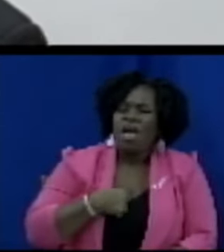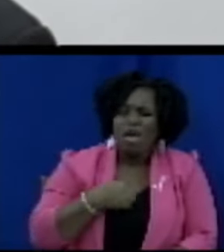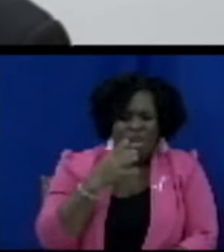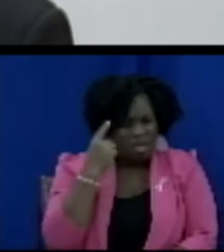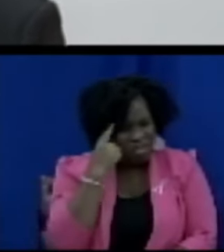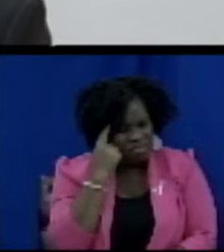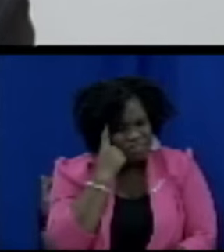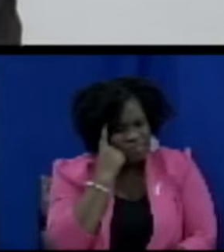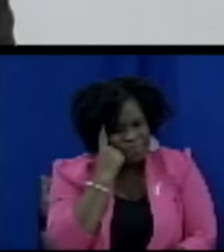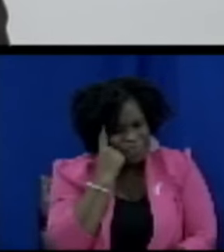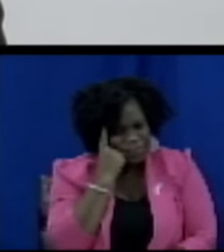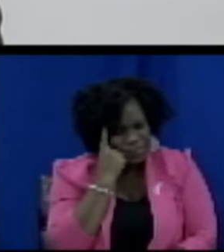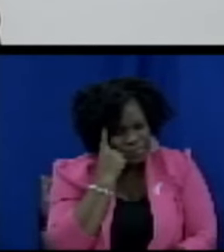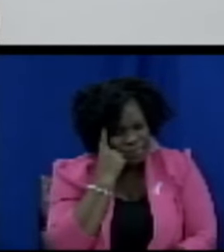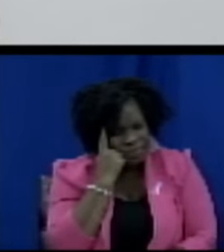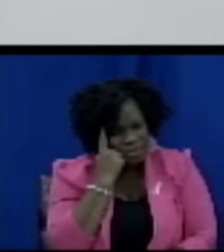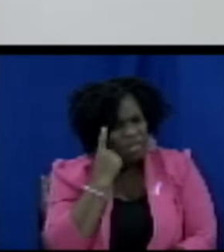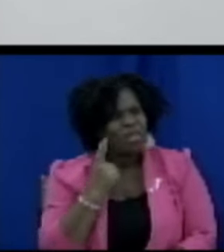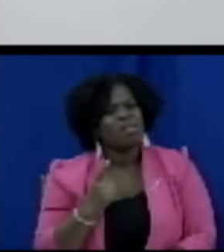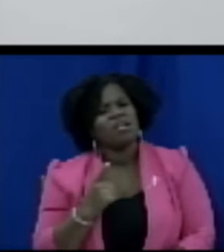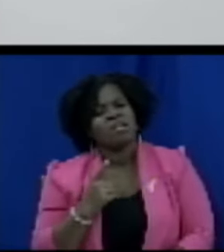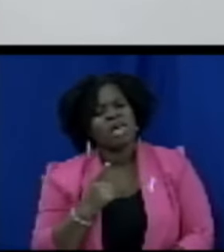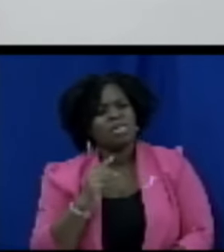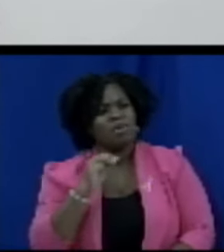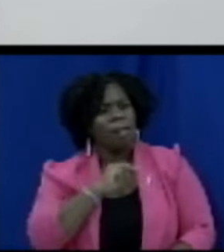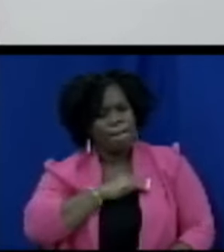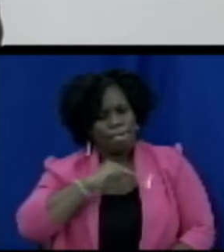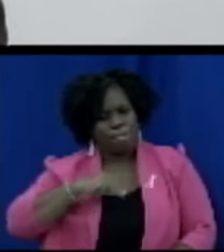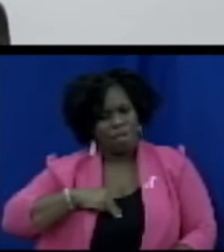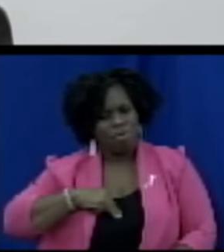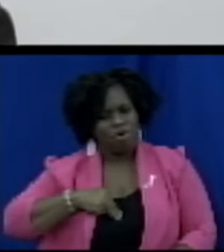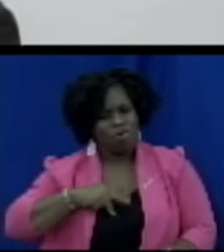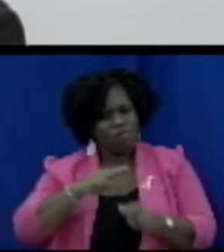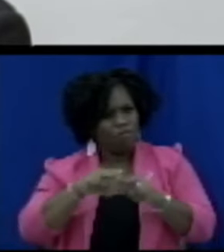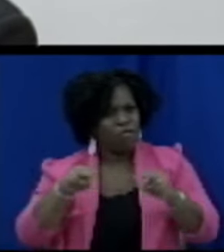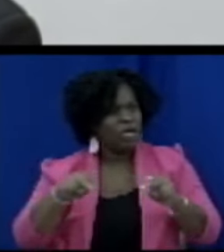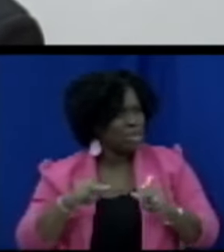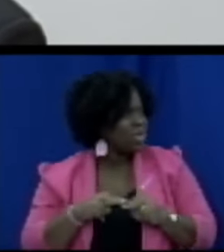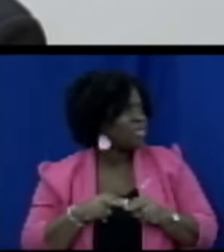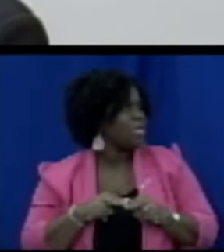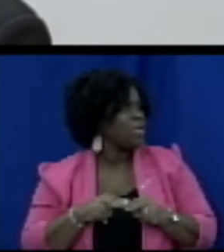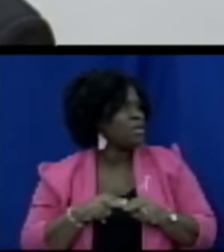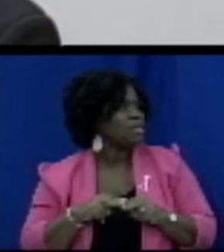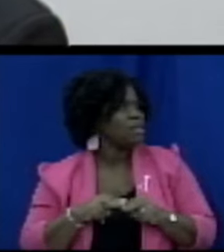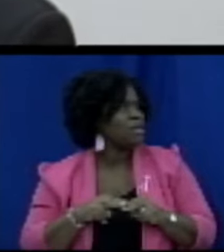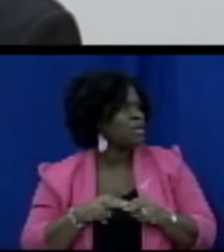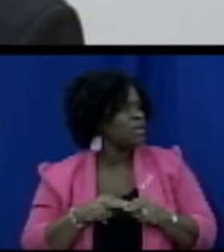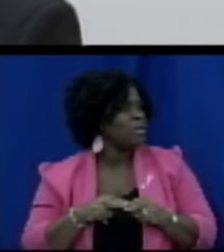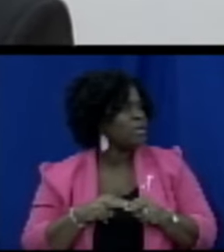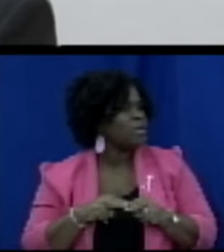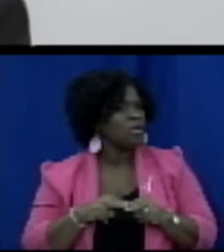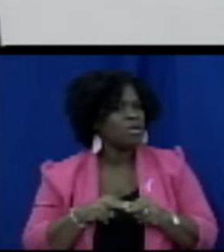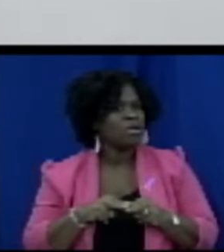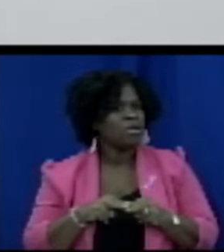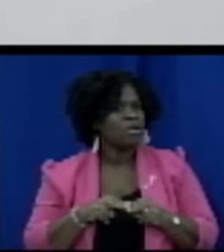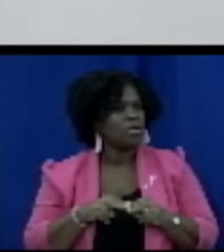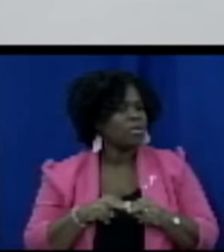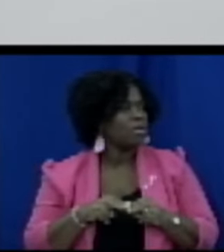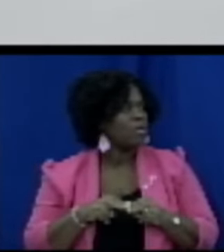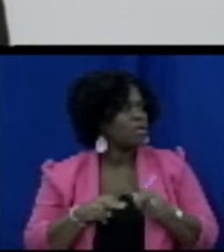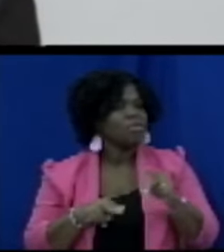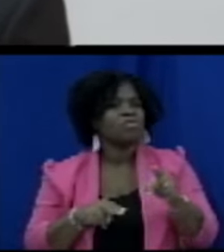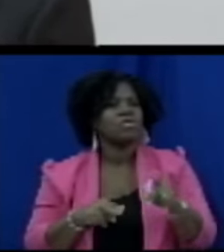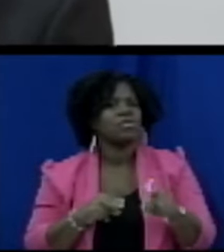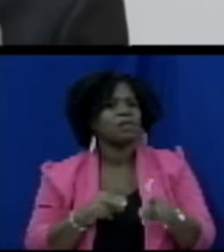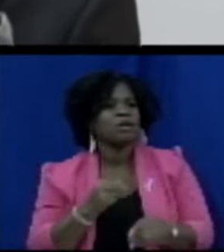the member for Nevis 12 did Nevis 11